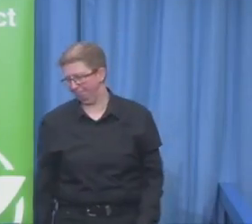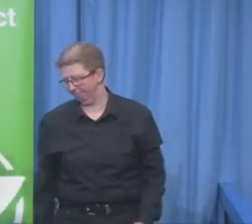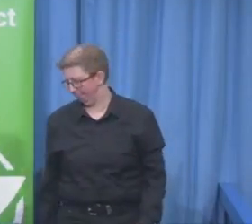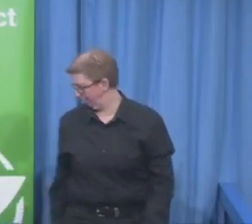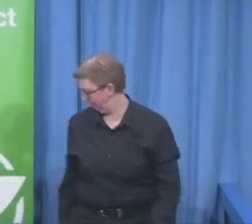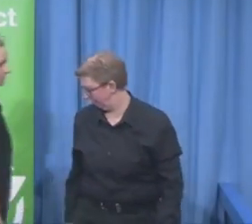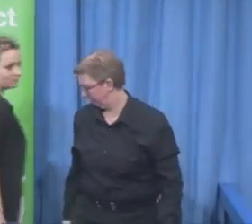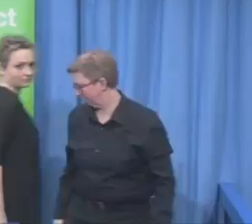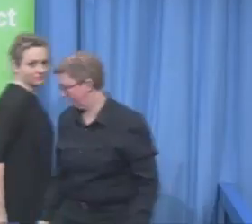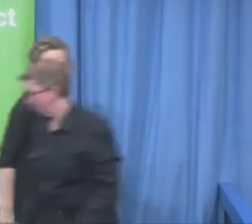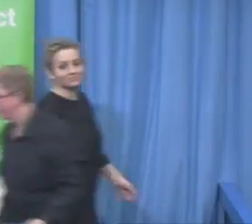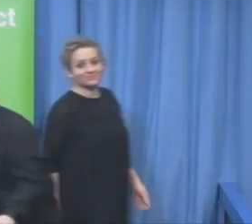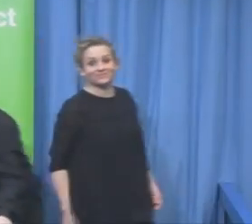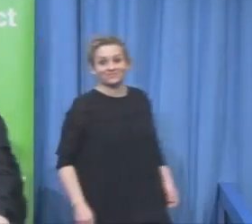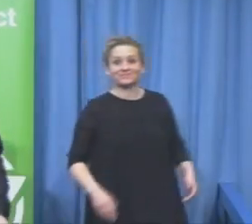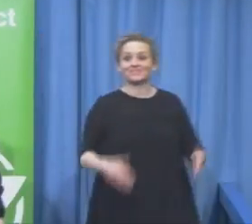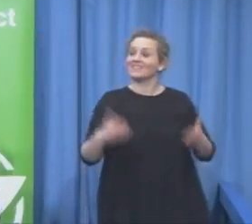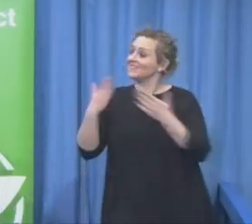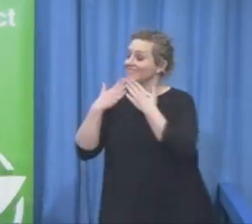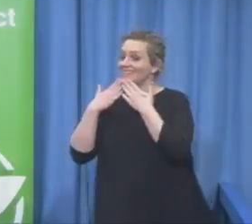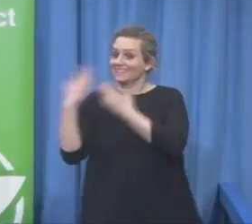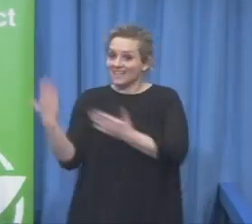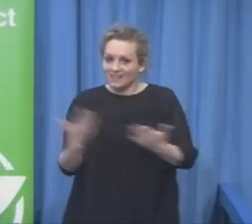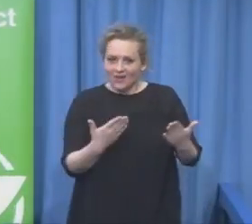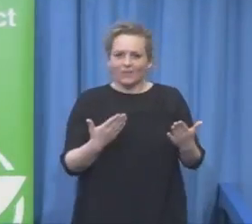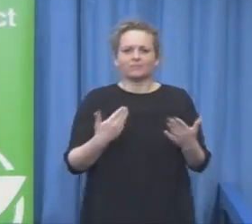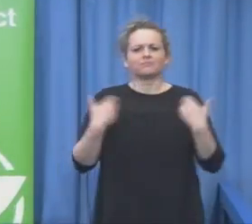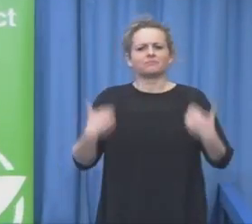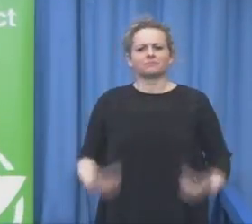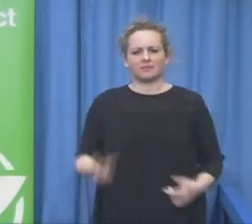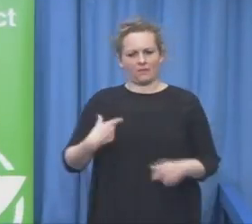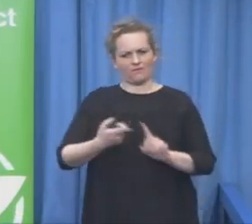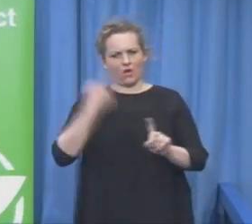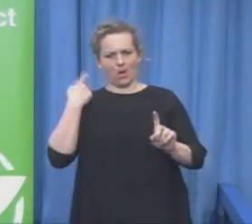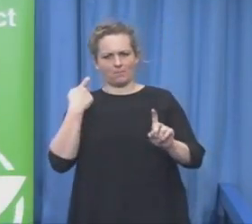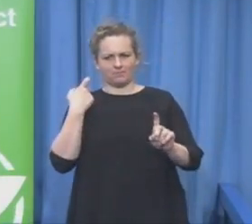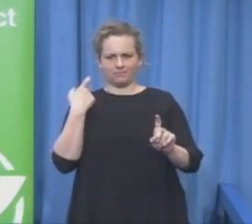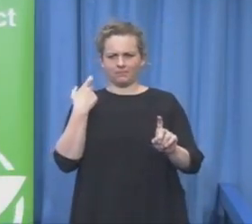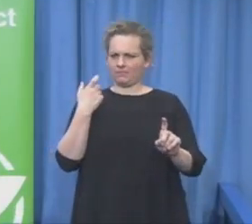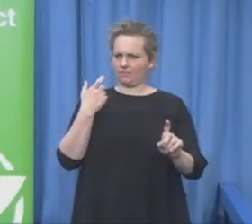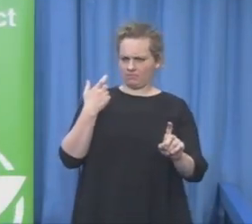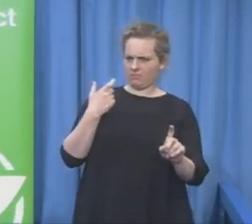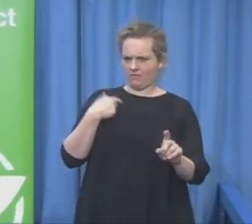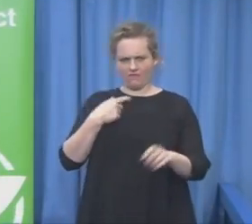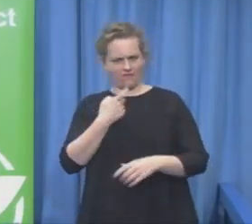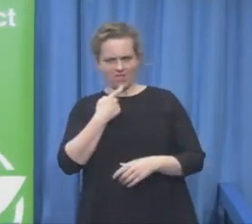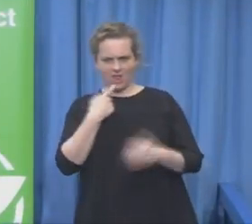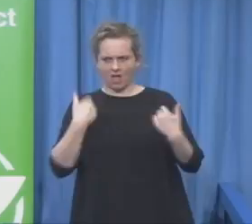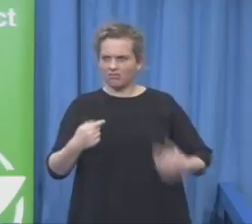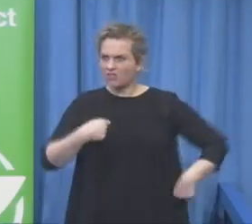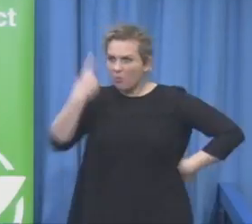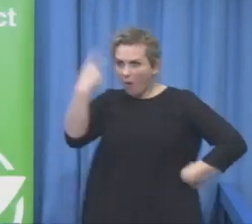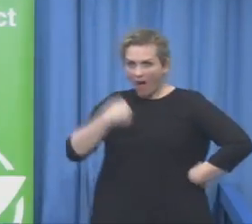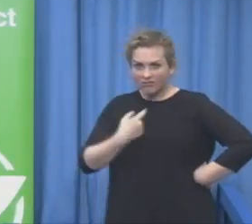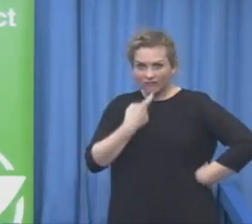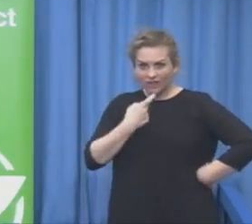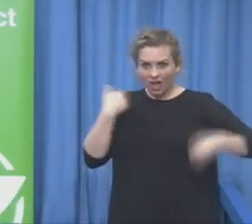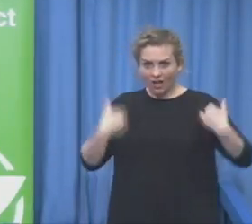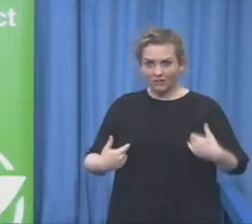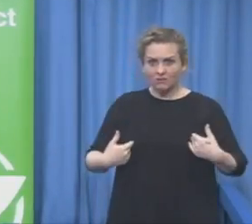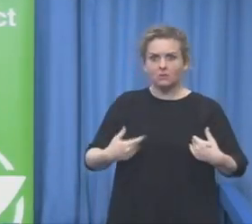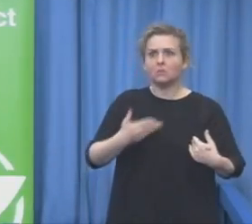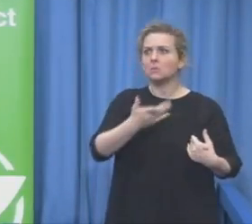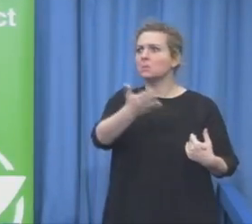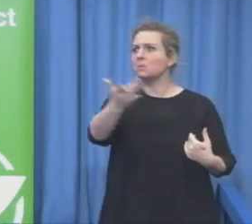Jyrki Pinoma, and I come from Finland. I believe I'm the only Finn in this room today, because the other one left the day before